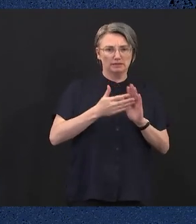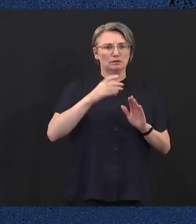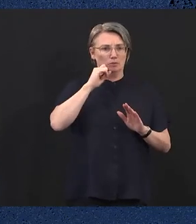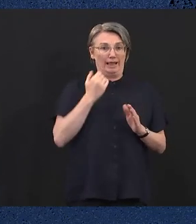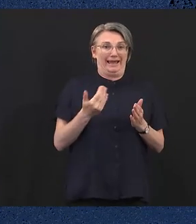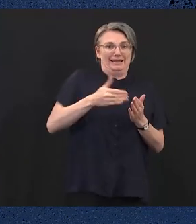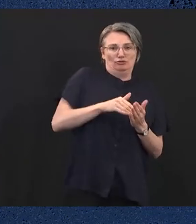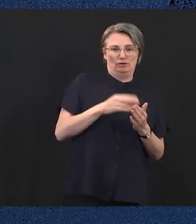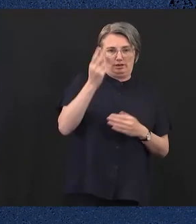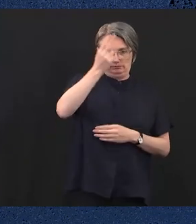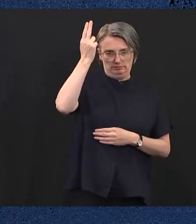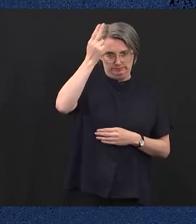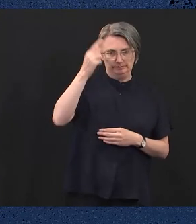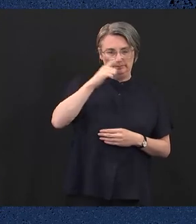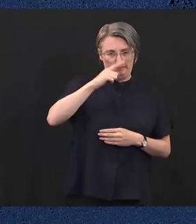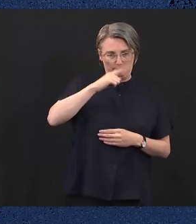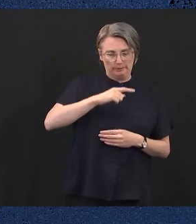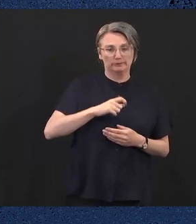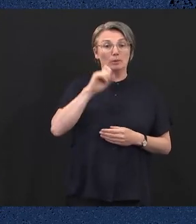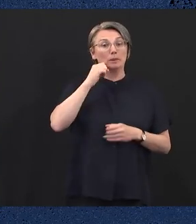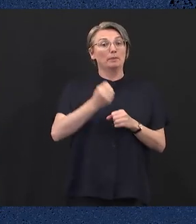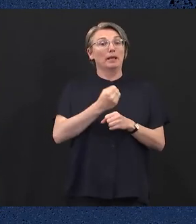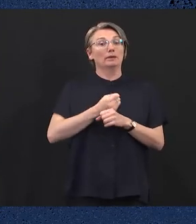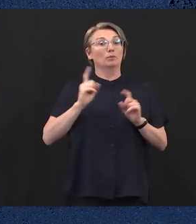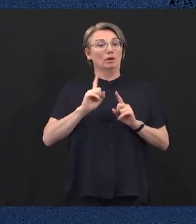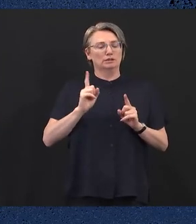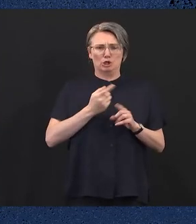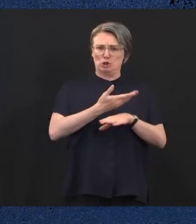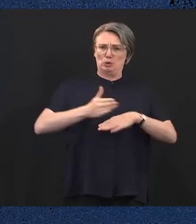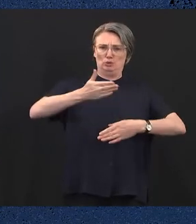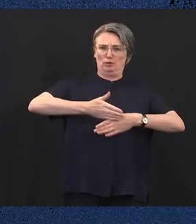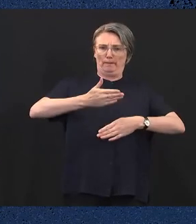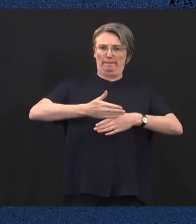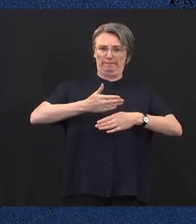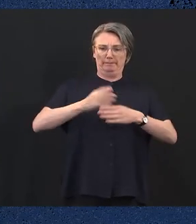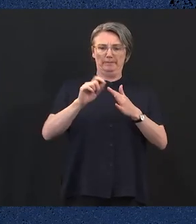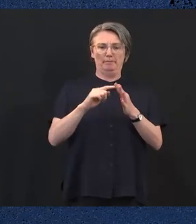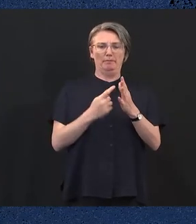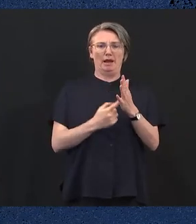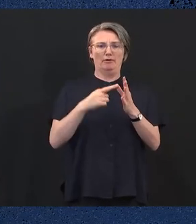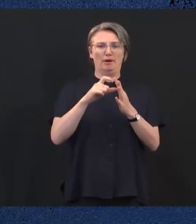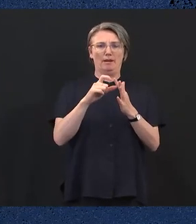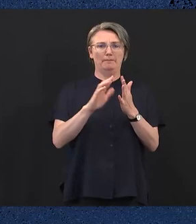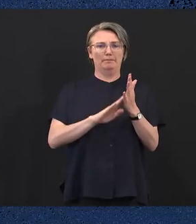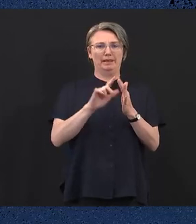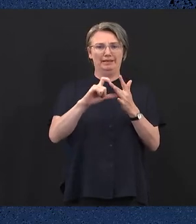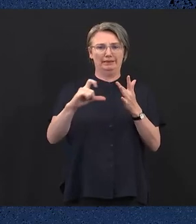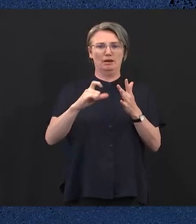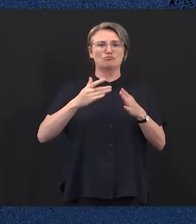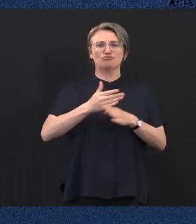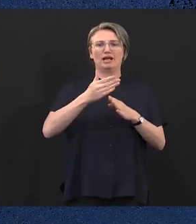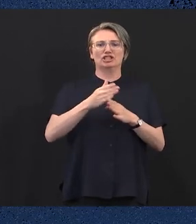will create the new position of paramedic practitioner. Paramedic practitioners will receive